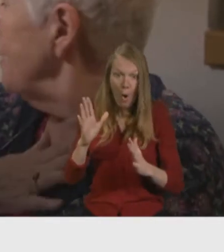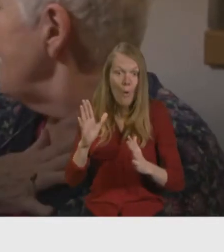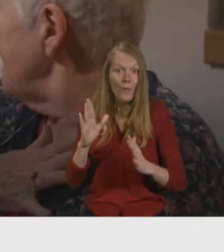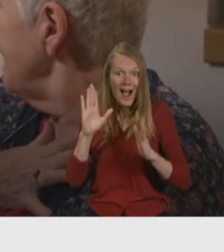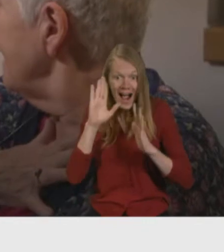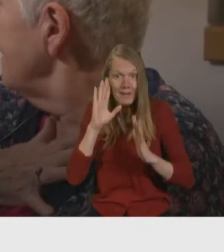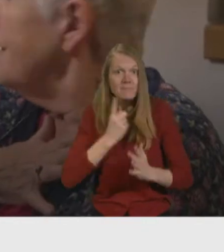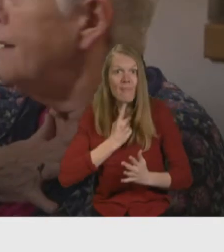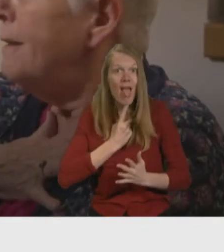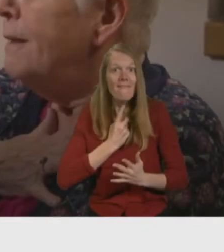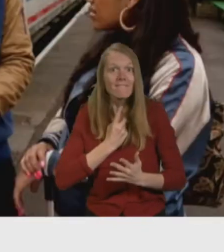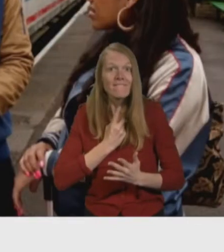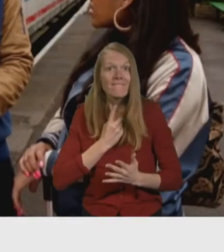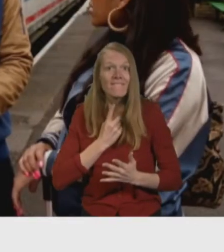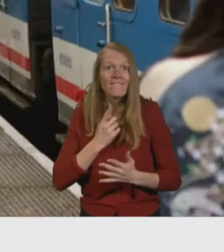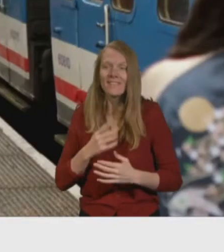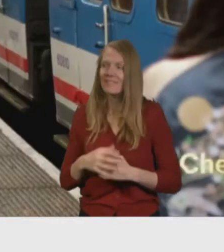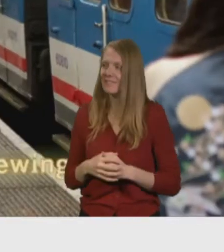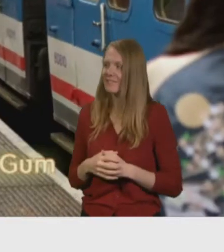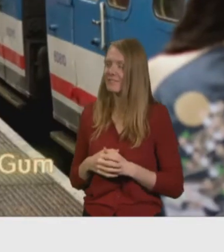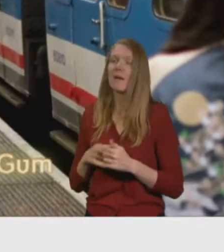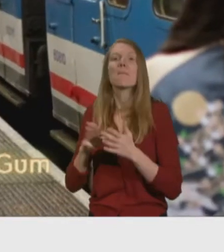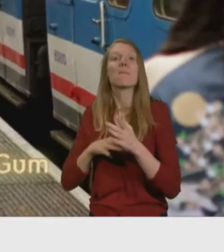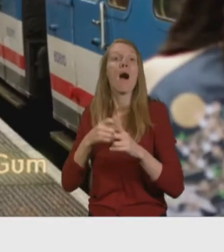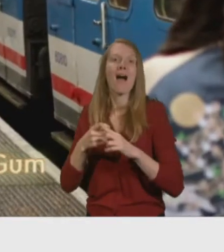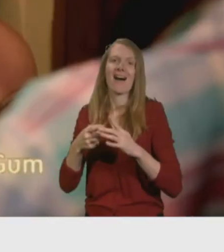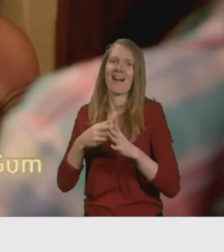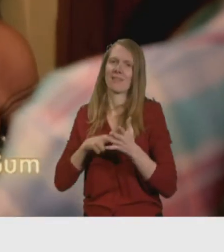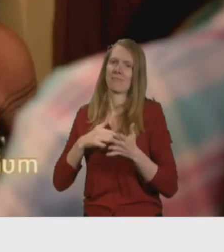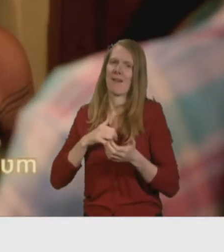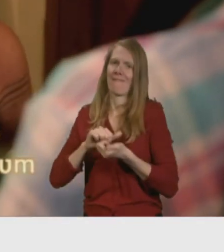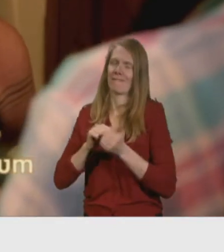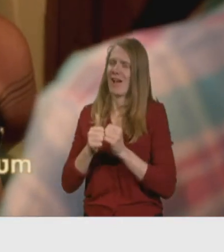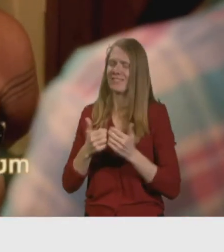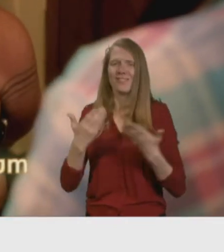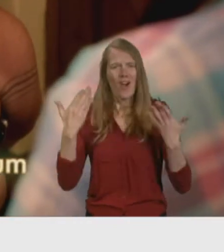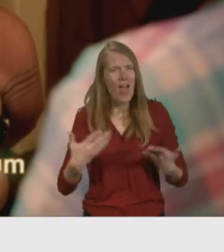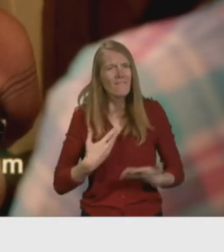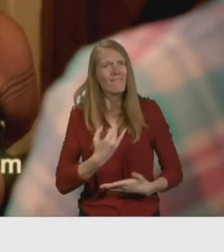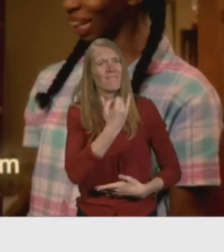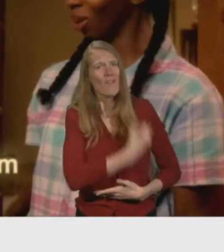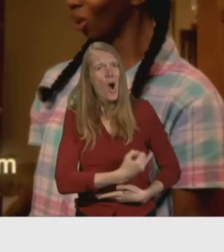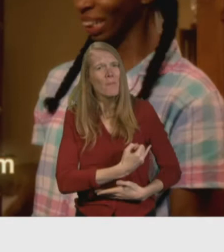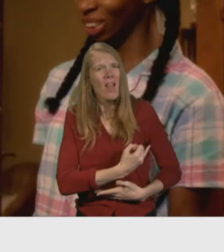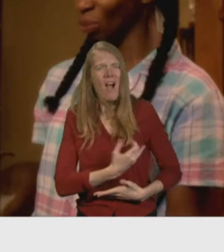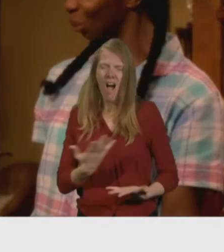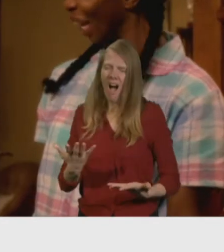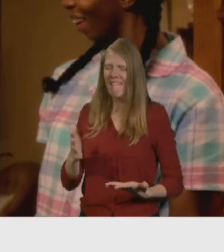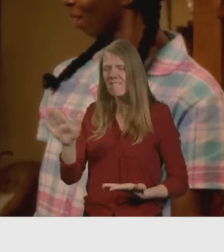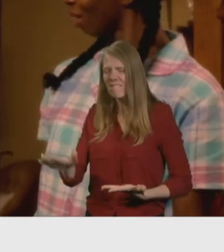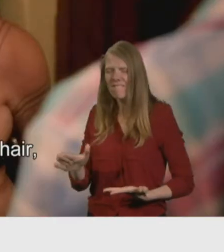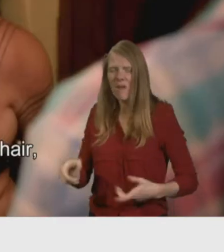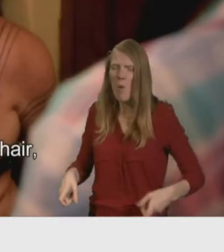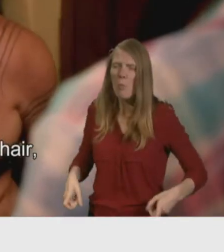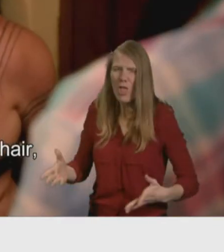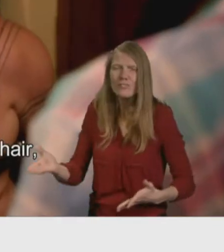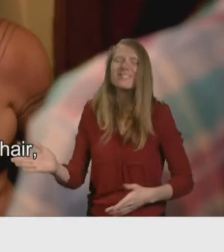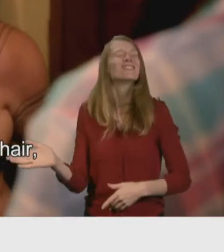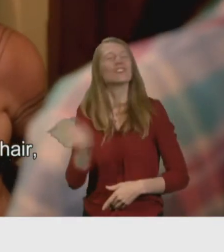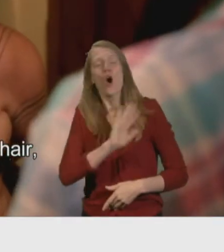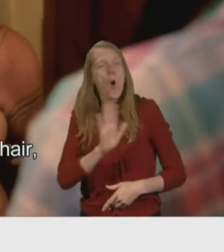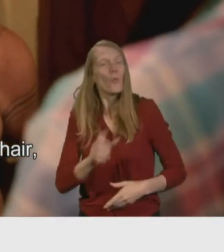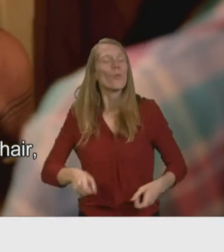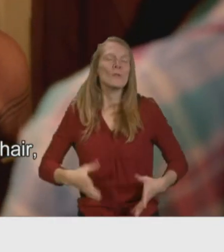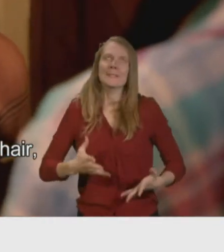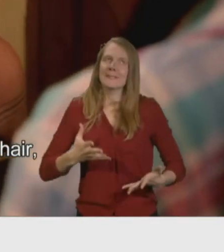I can hear me. Hola. Mark and Ian are my new friends. Look at me. I am vulnerable. Yeah, hola. He's in a wheelchair. Not the